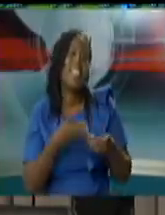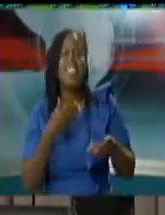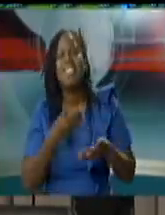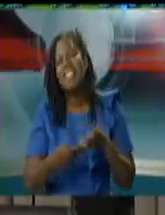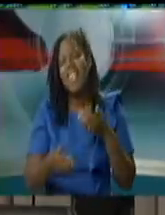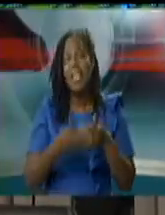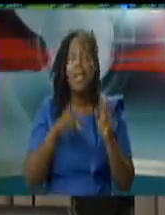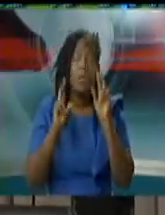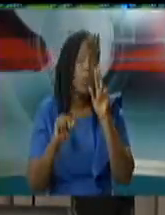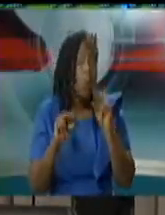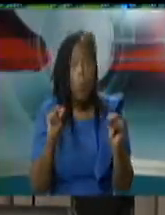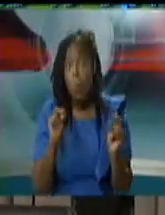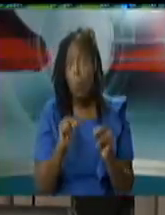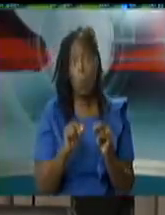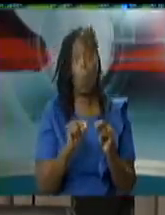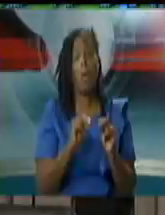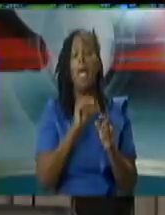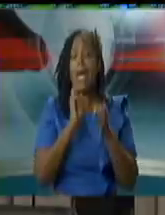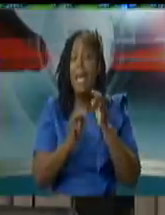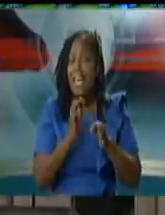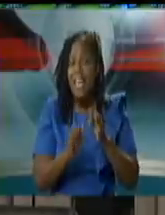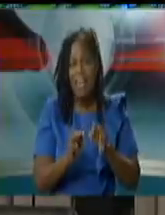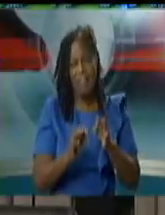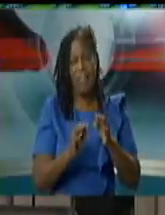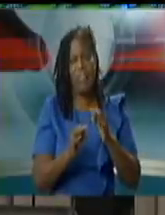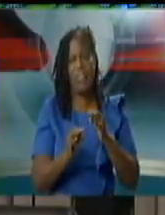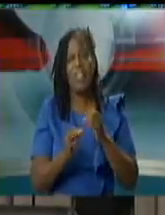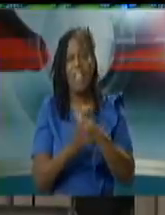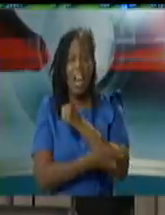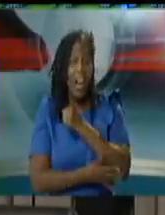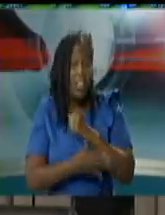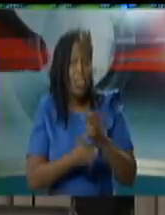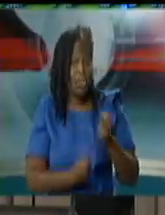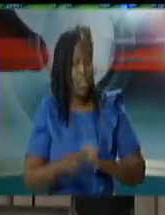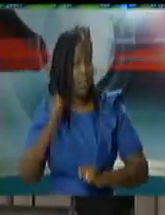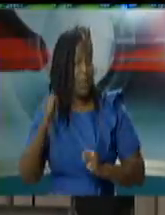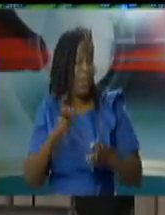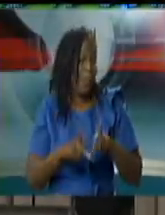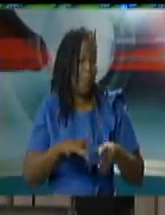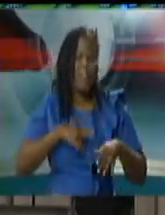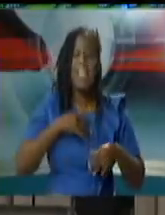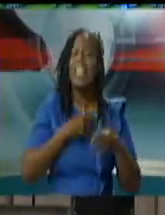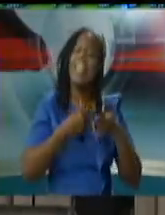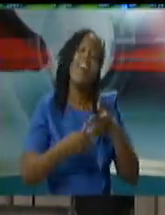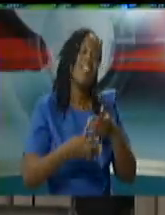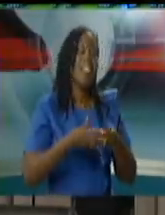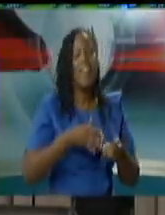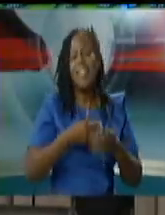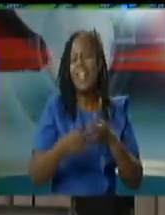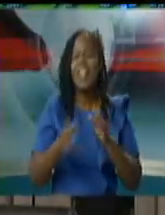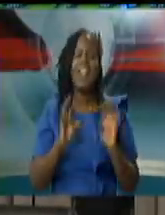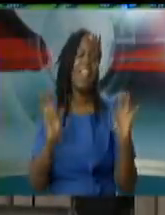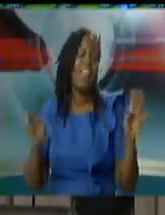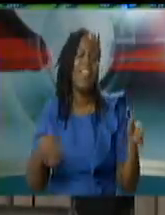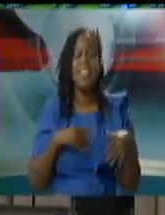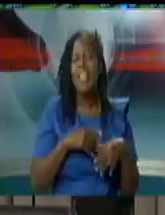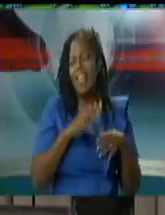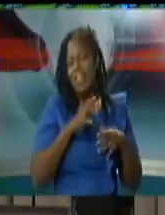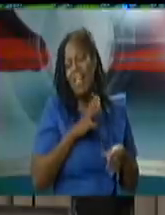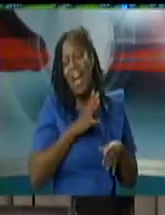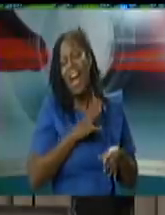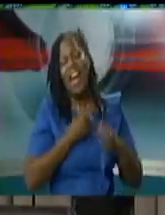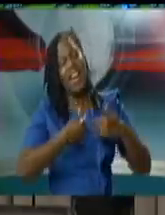measures too soon you get your second wave and your third wave which can be deadlier than the first wave